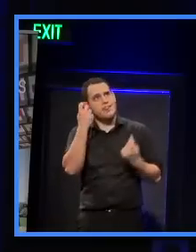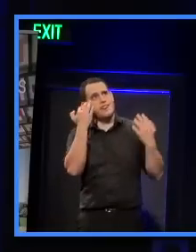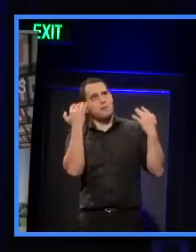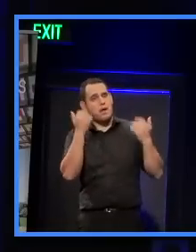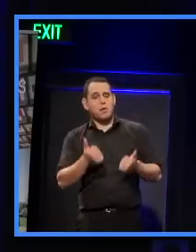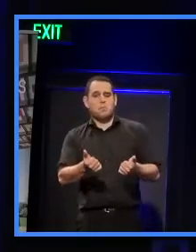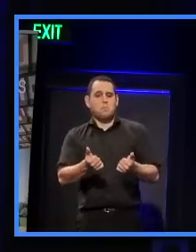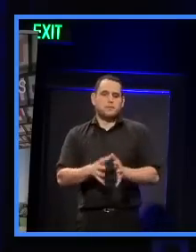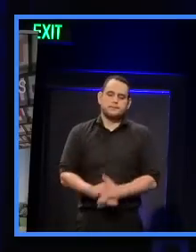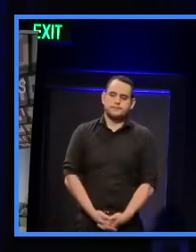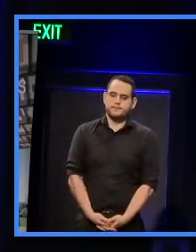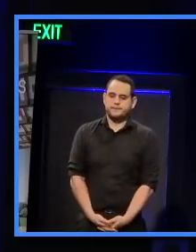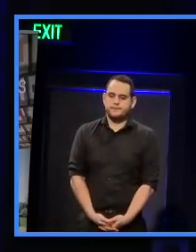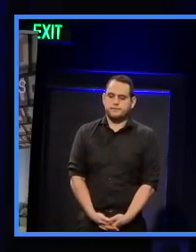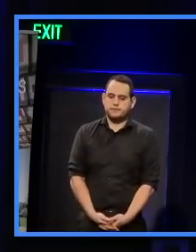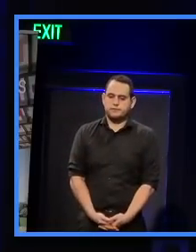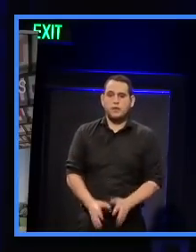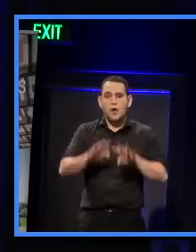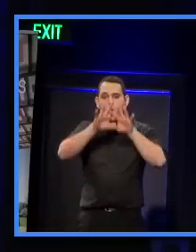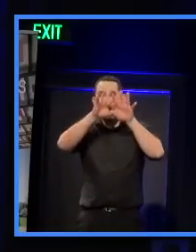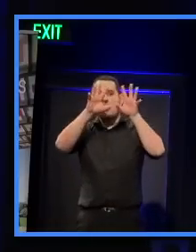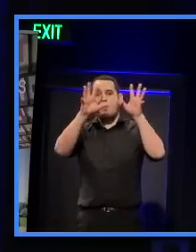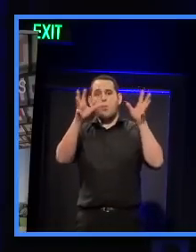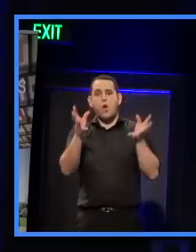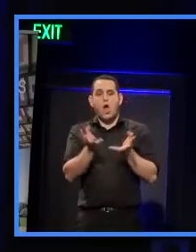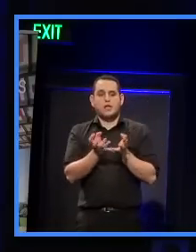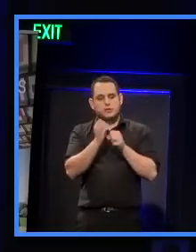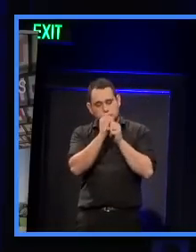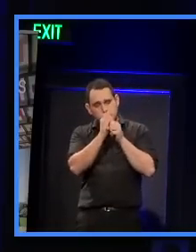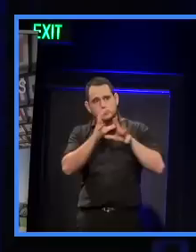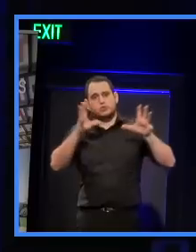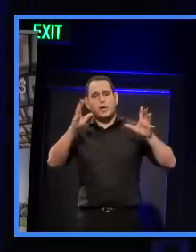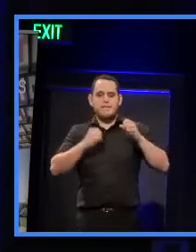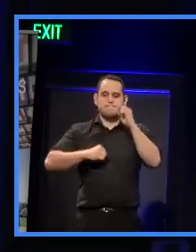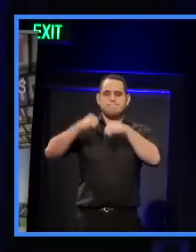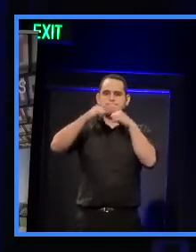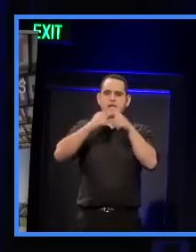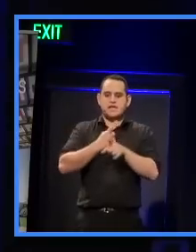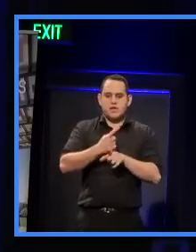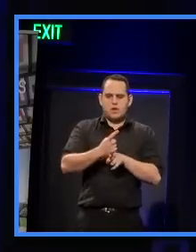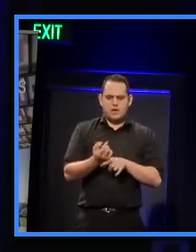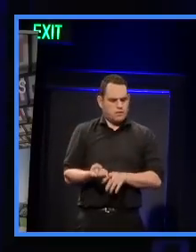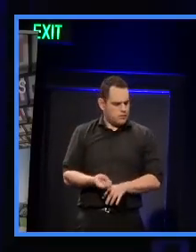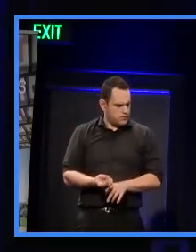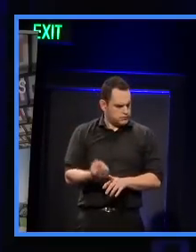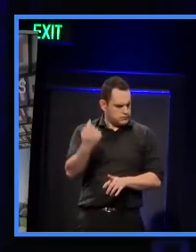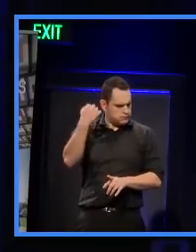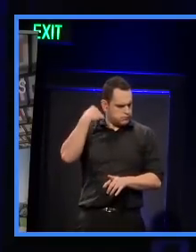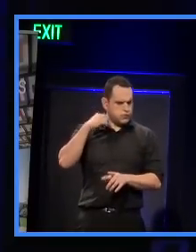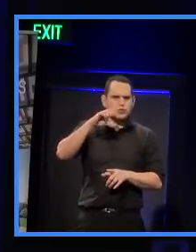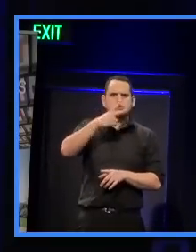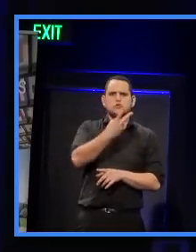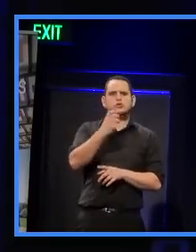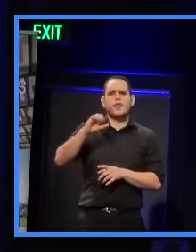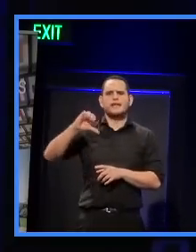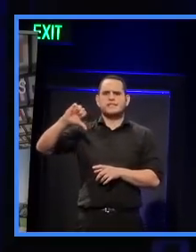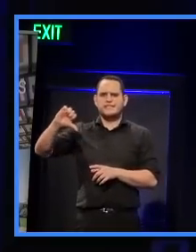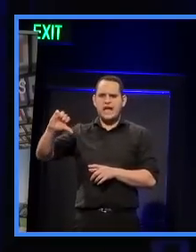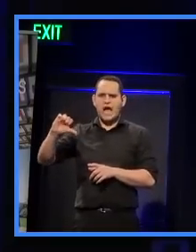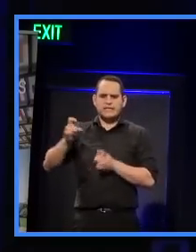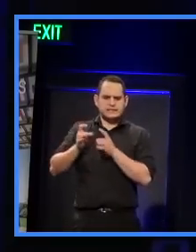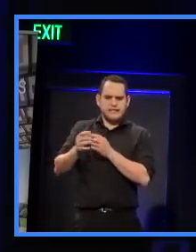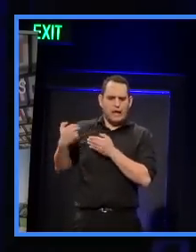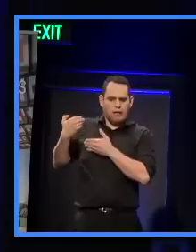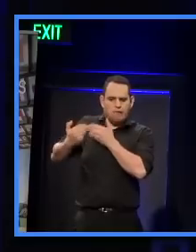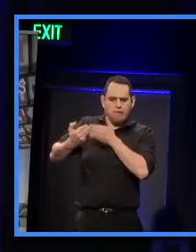discuss. It's the World Green Building Week started in 2009, which was created to create a